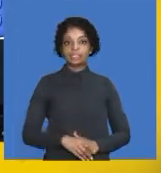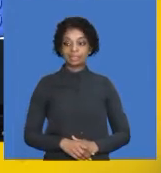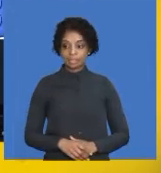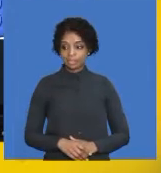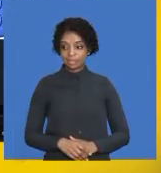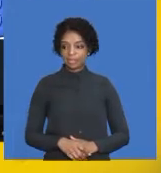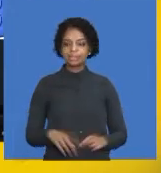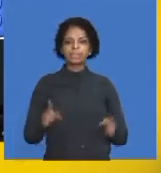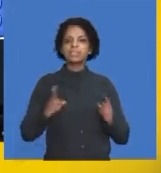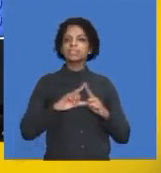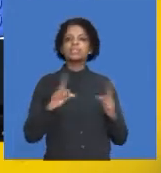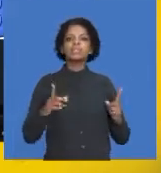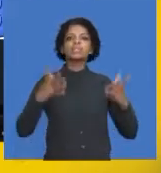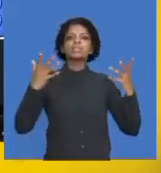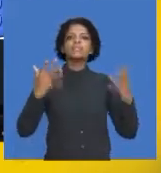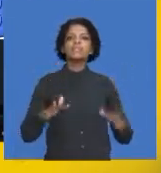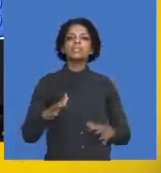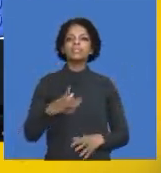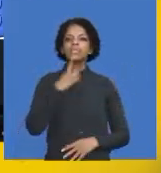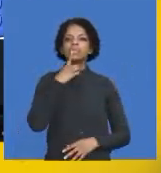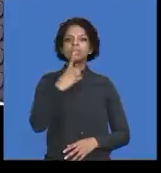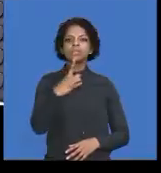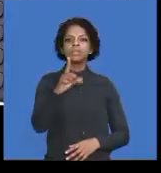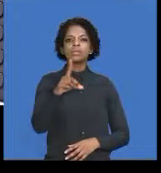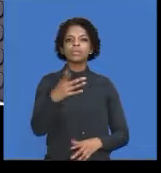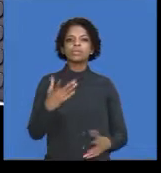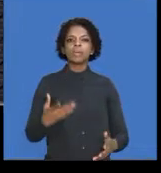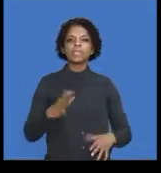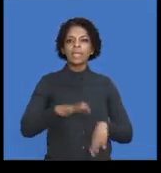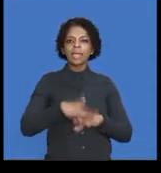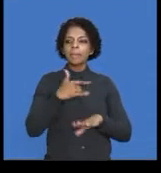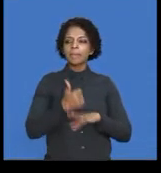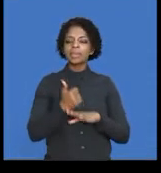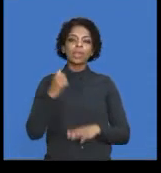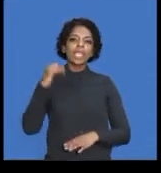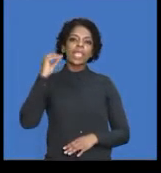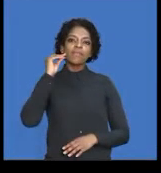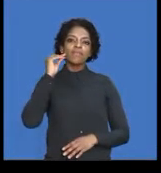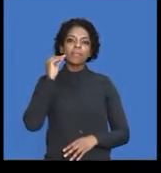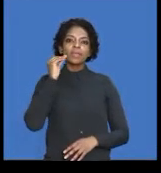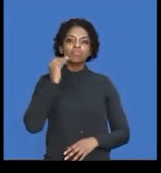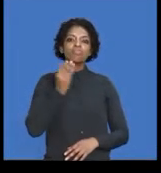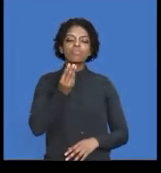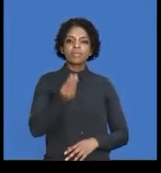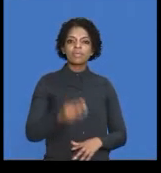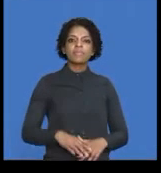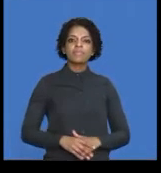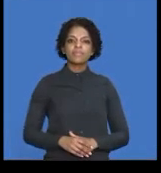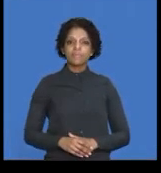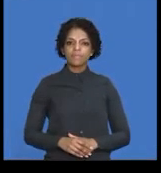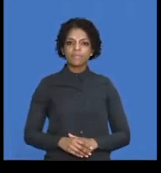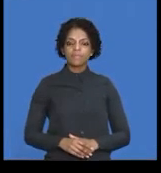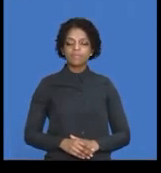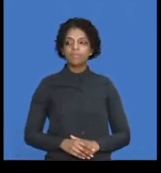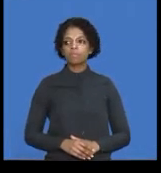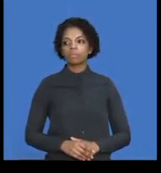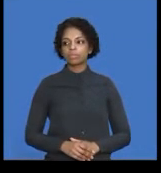you are told that, based on the information that you have, there was a figure for